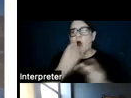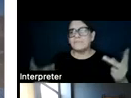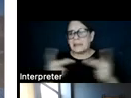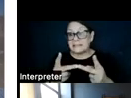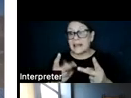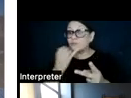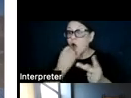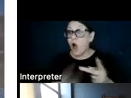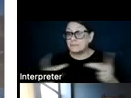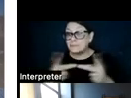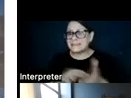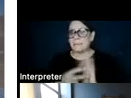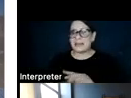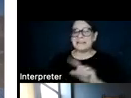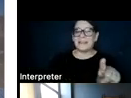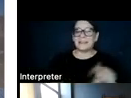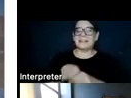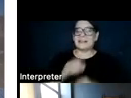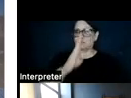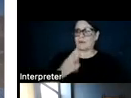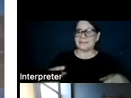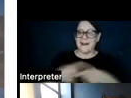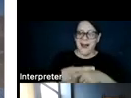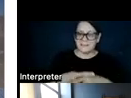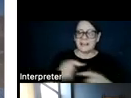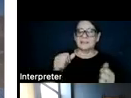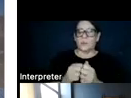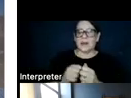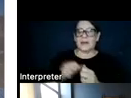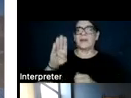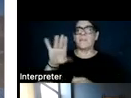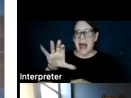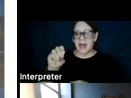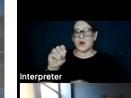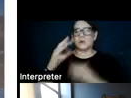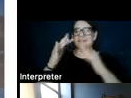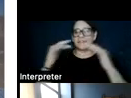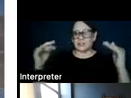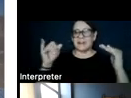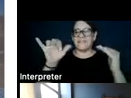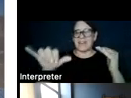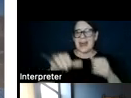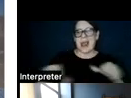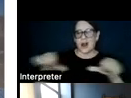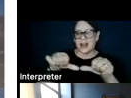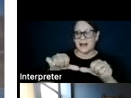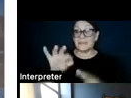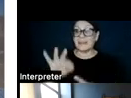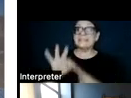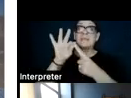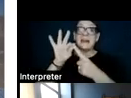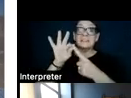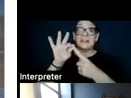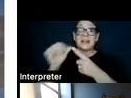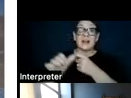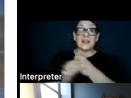place means it is in direct conflict with the biodiversity of that area, especially with threatened